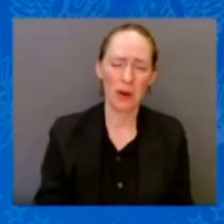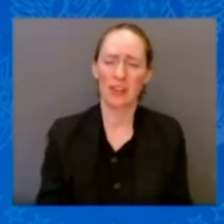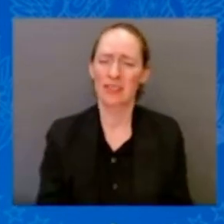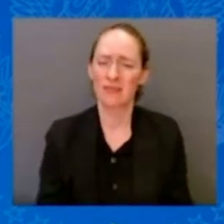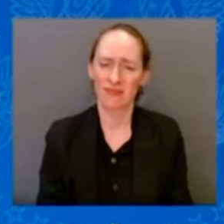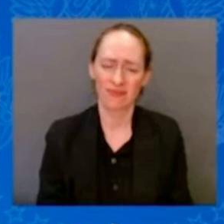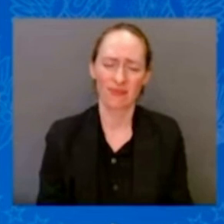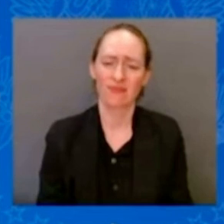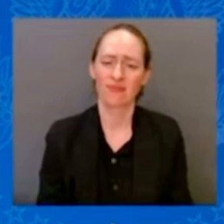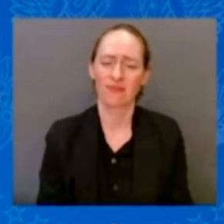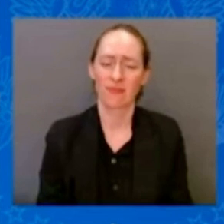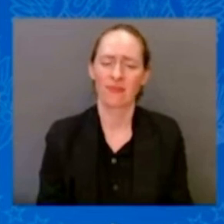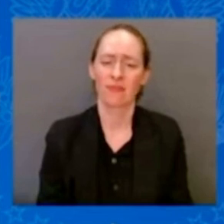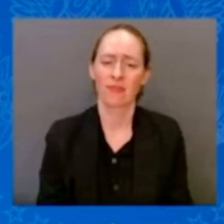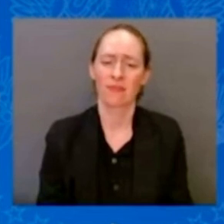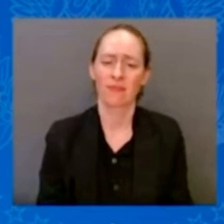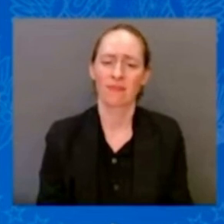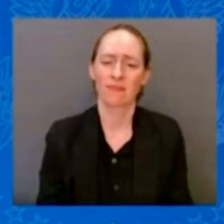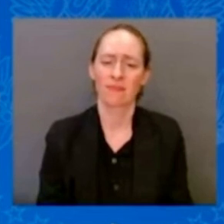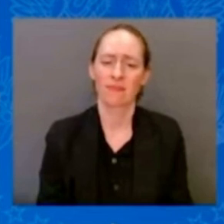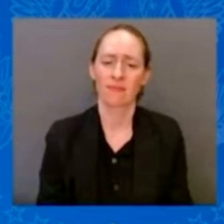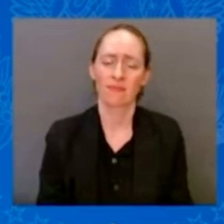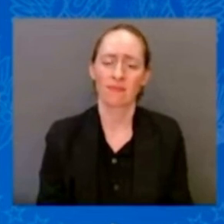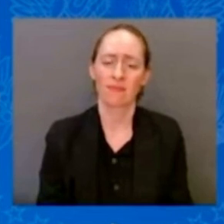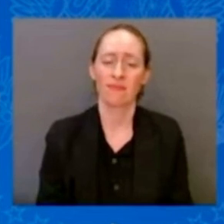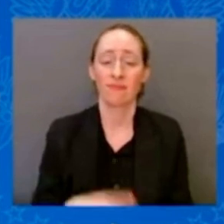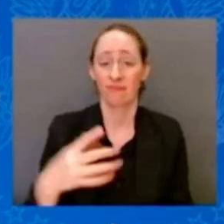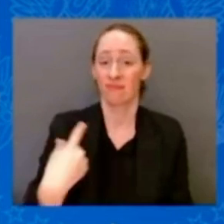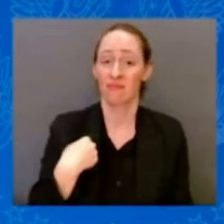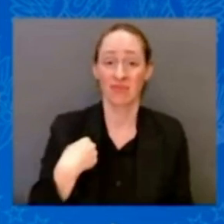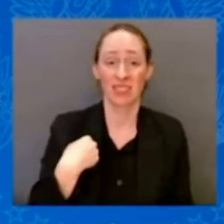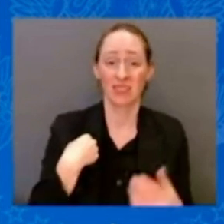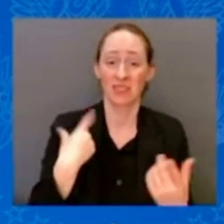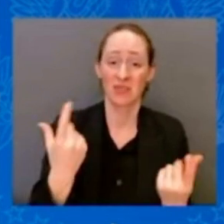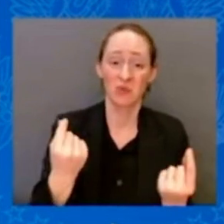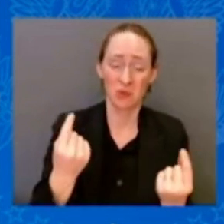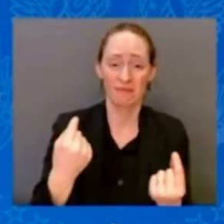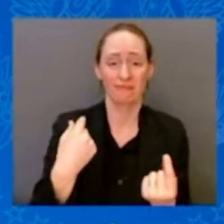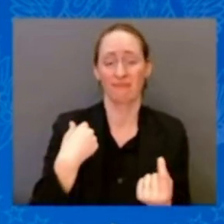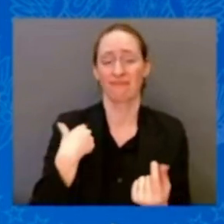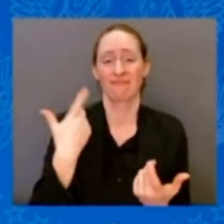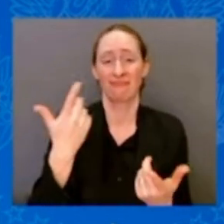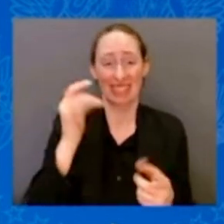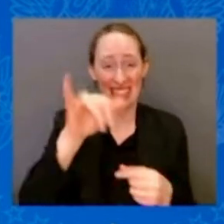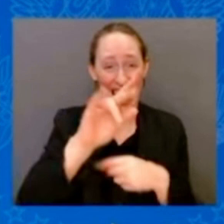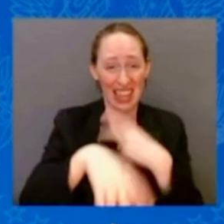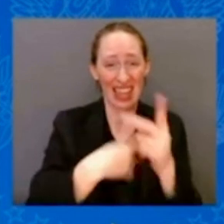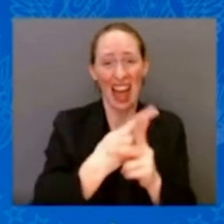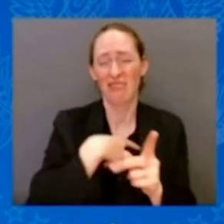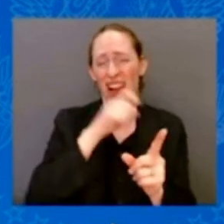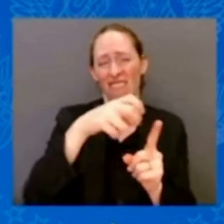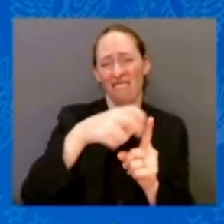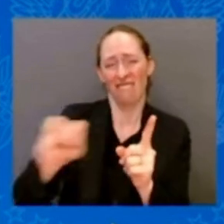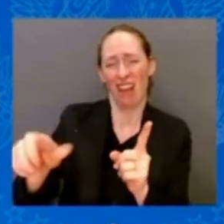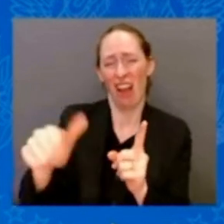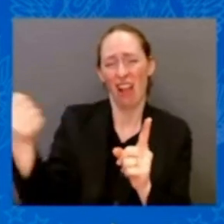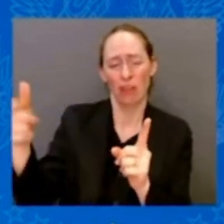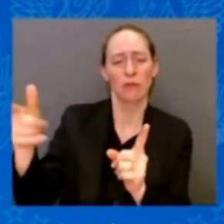that was giving me pain in my muscles and a lot of anxiety.